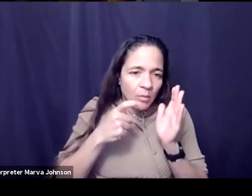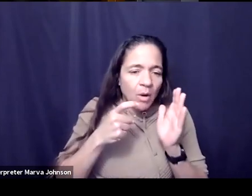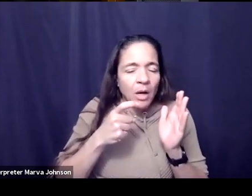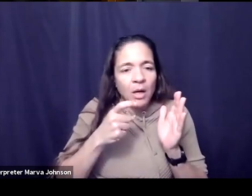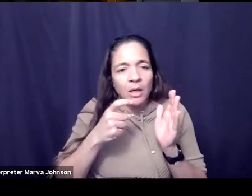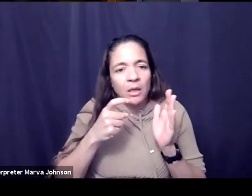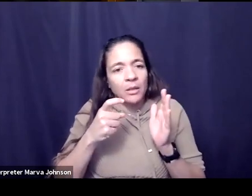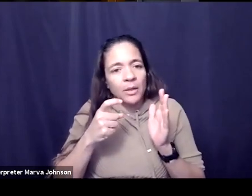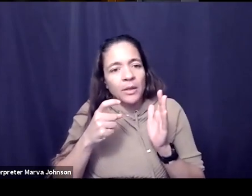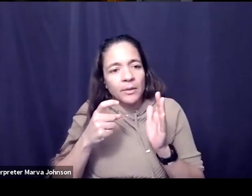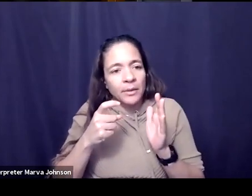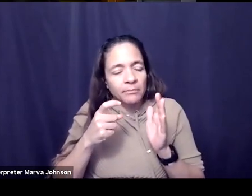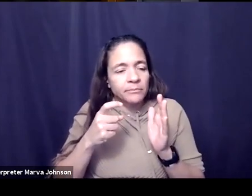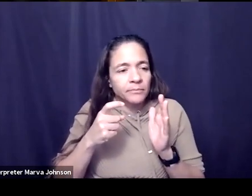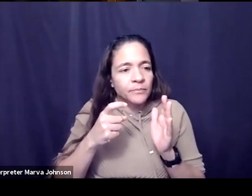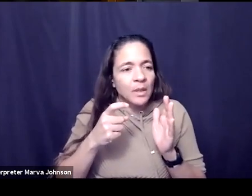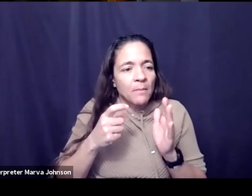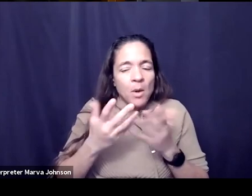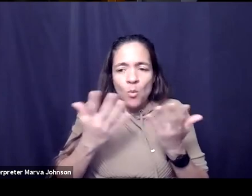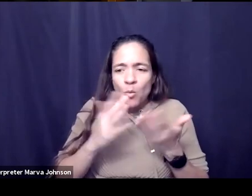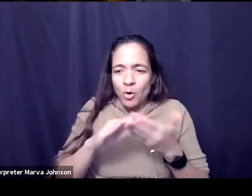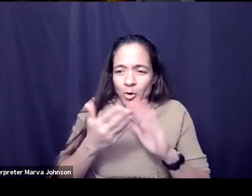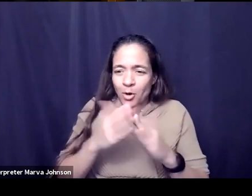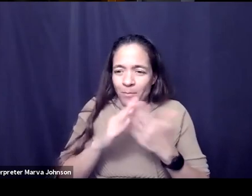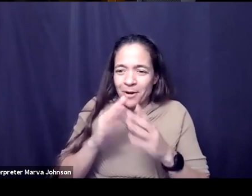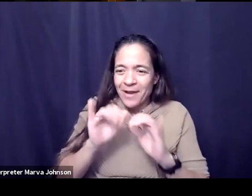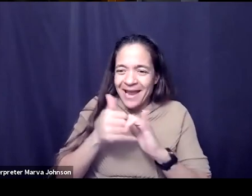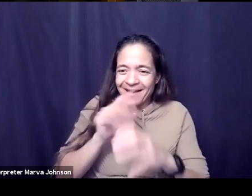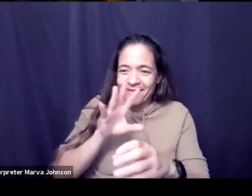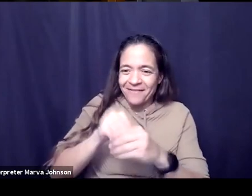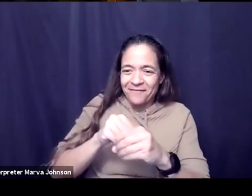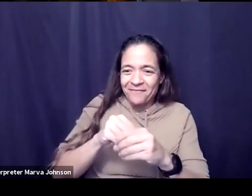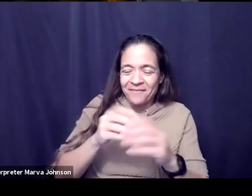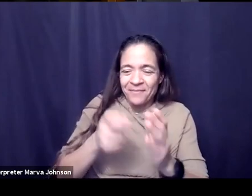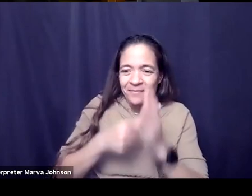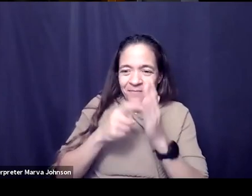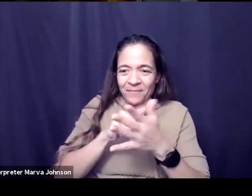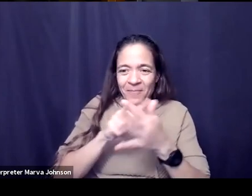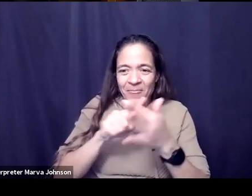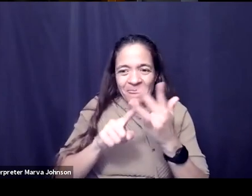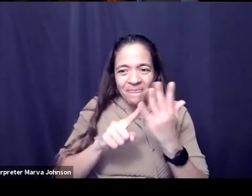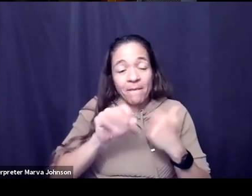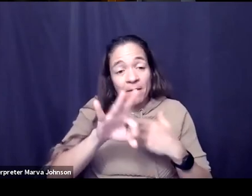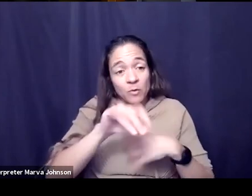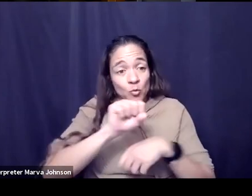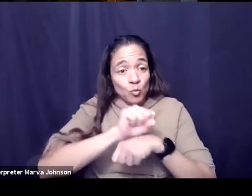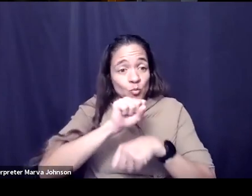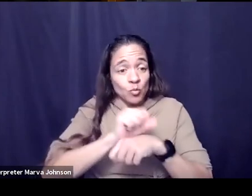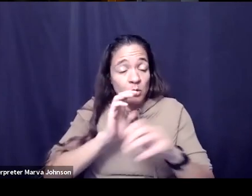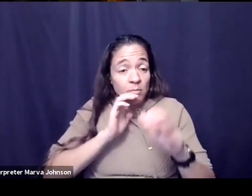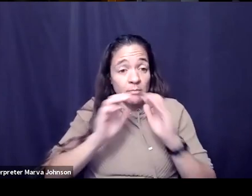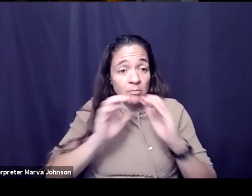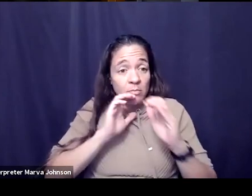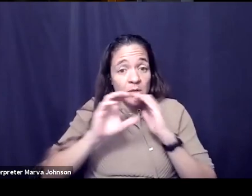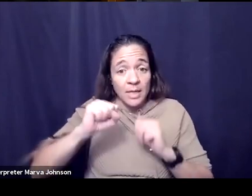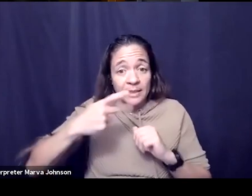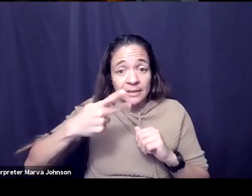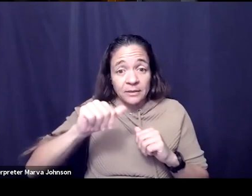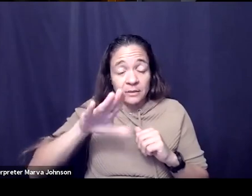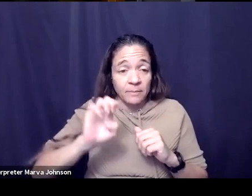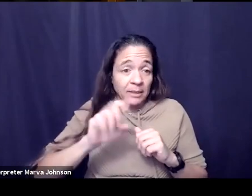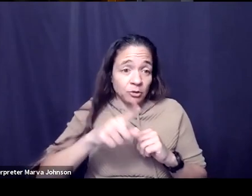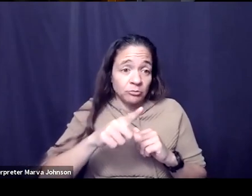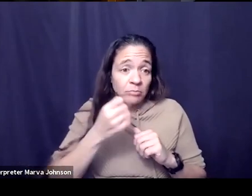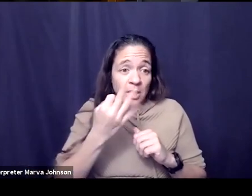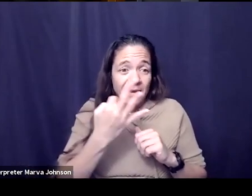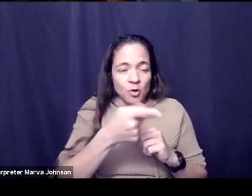organization but where does community fit into that how does that if you're working in a communication space if you had a chance to just kind of talk through the screen at